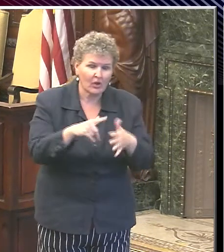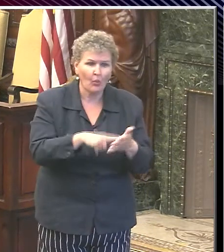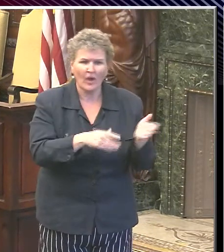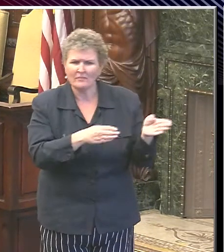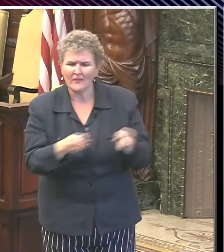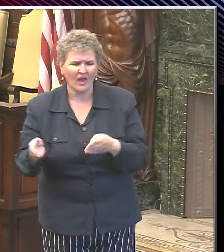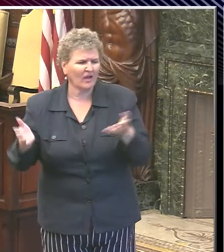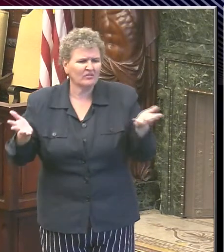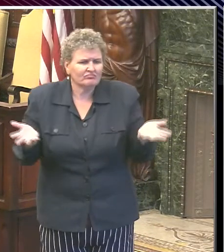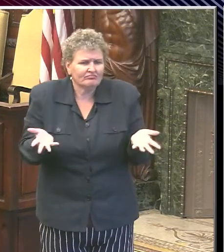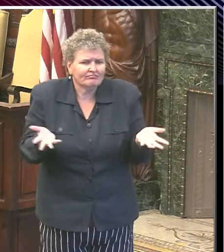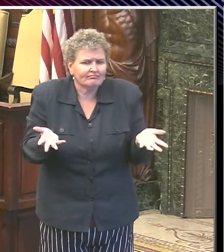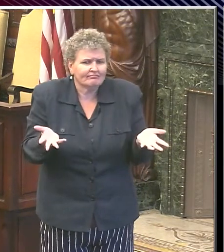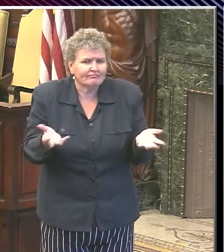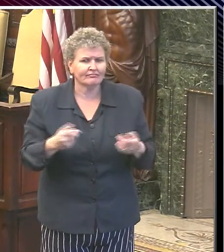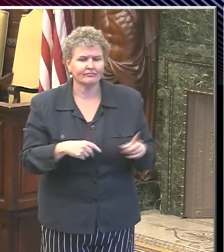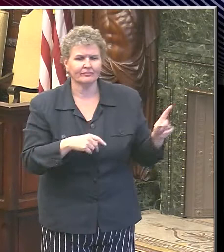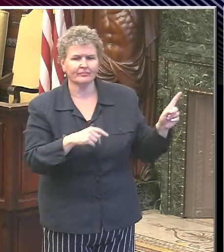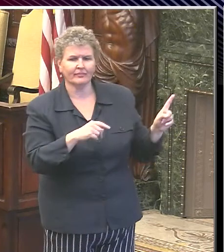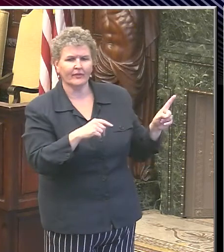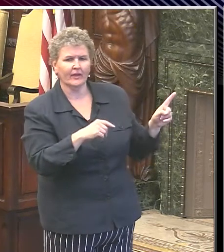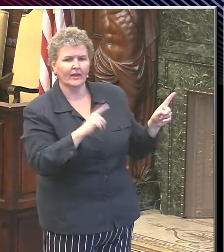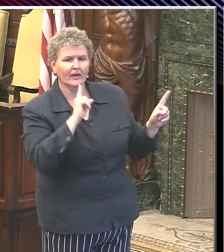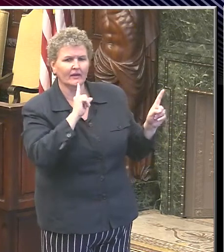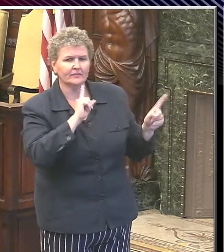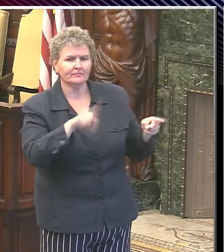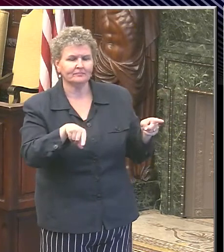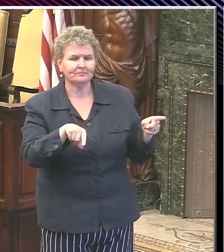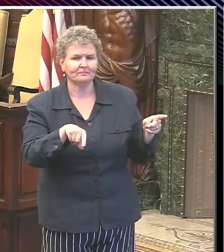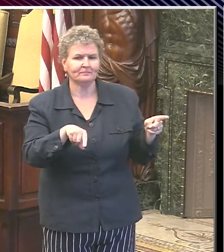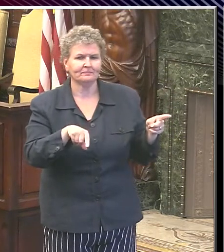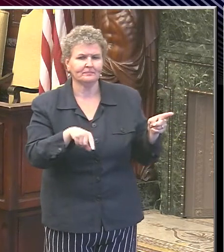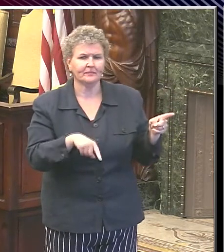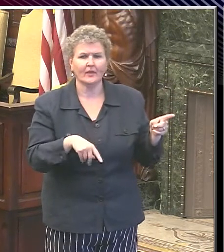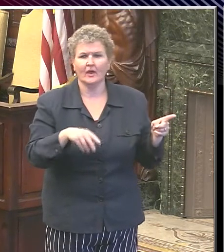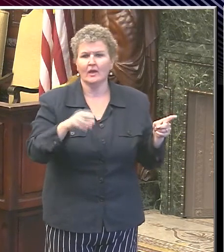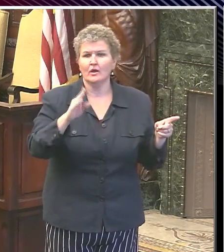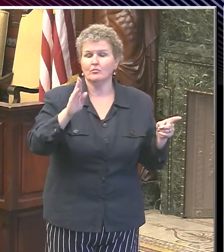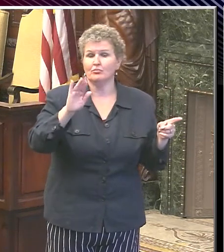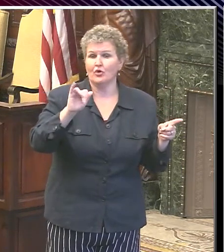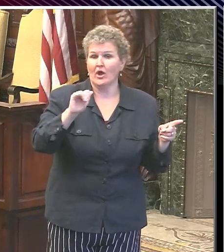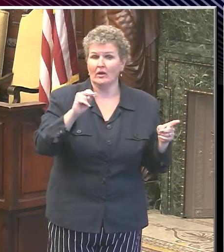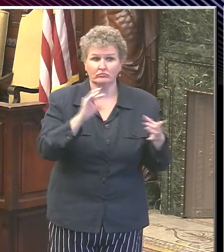So, you know, I could try to take a question. I wonder whether Brian Abernathy wants to take that.